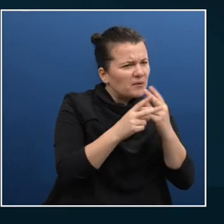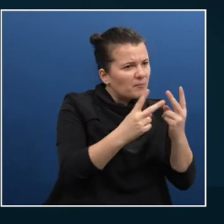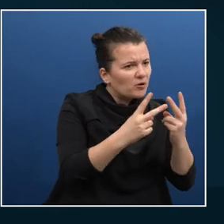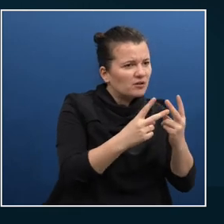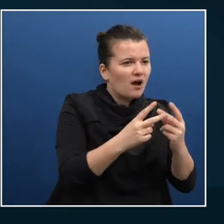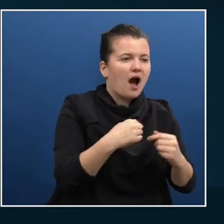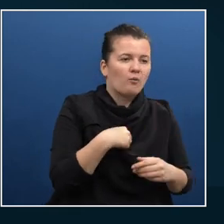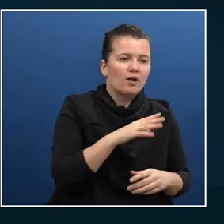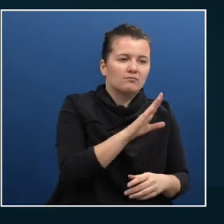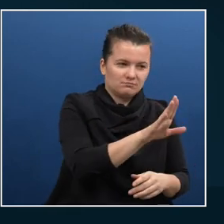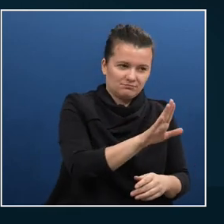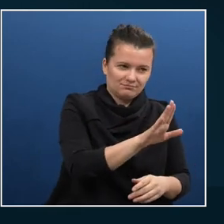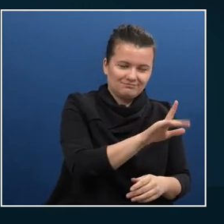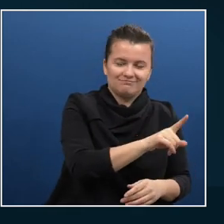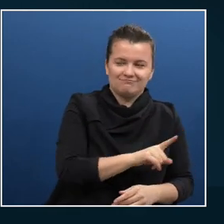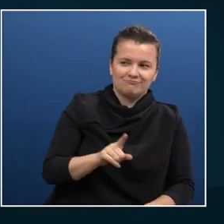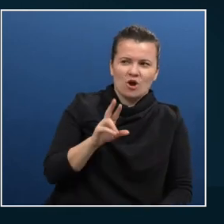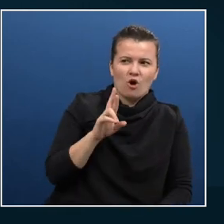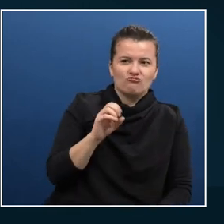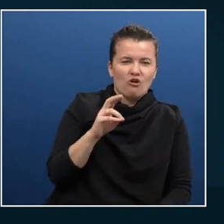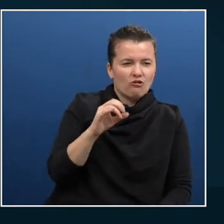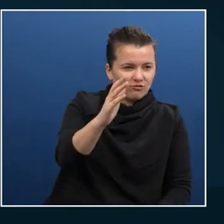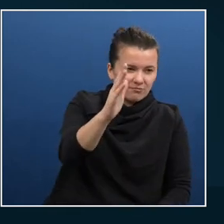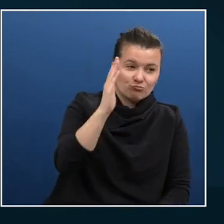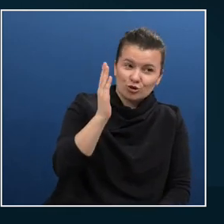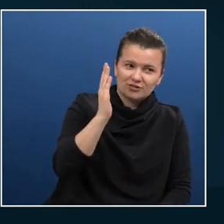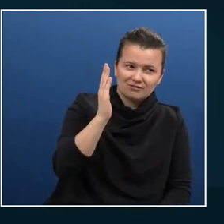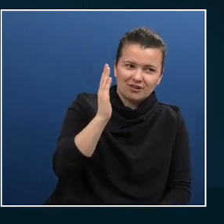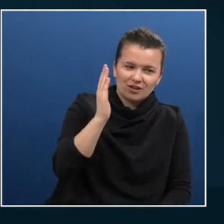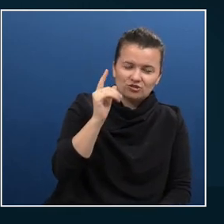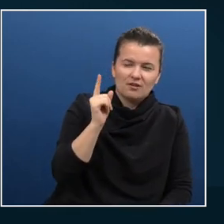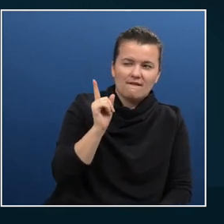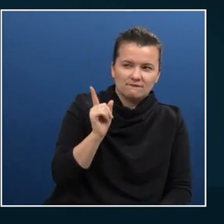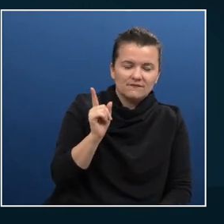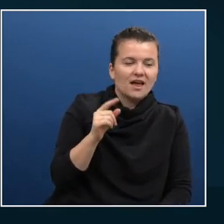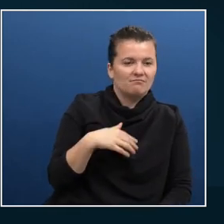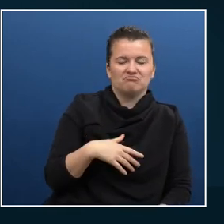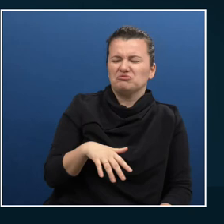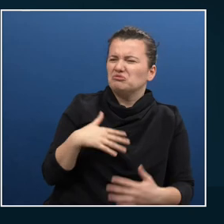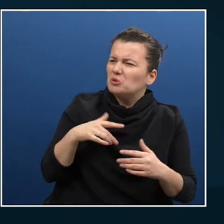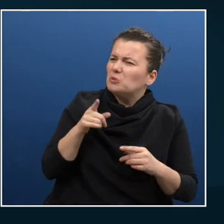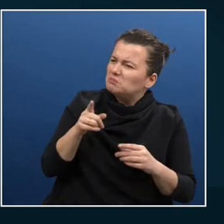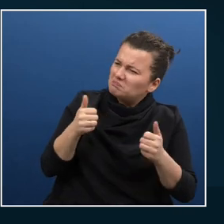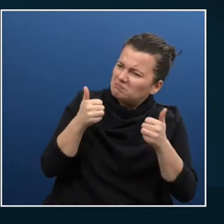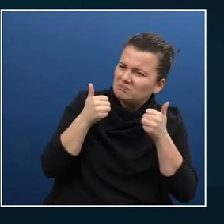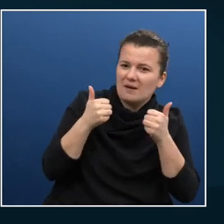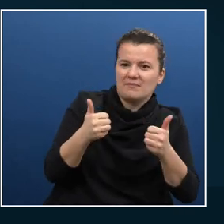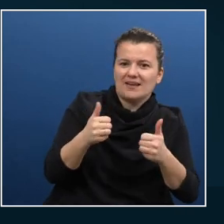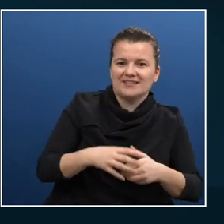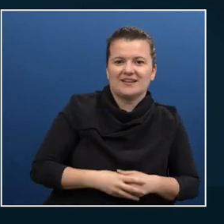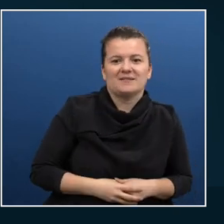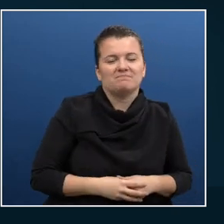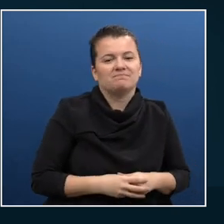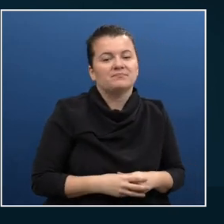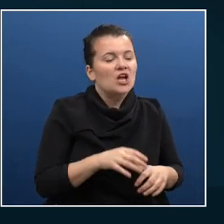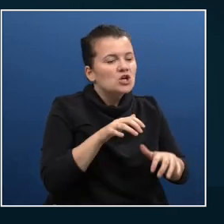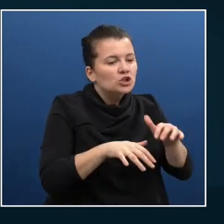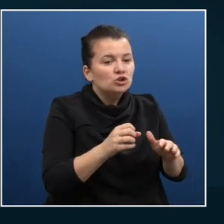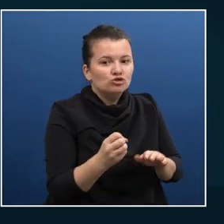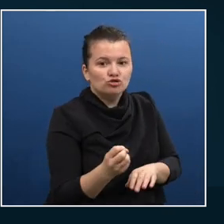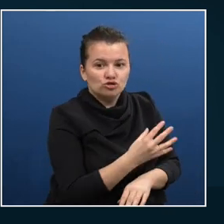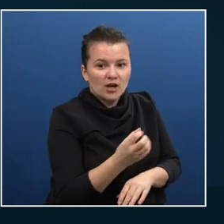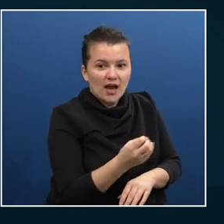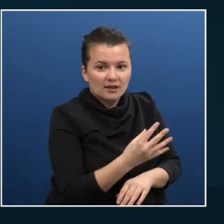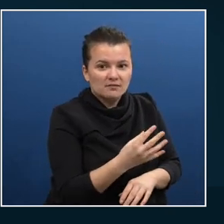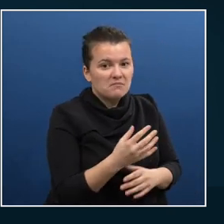session. It was amazing. Thank you so much. And in the chat, it was mostly just compliments. So